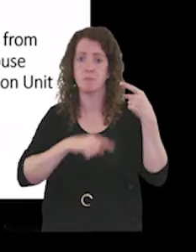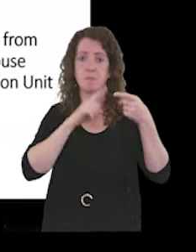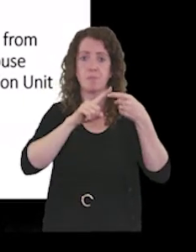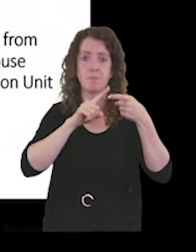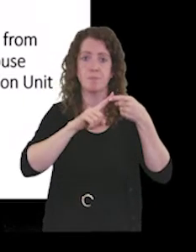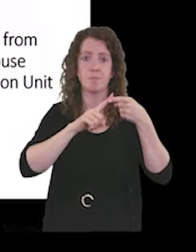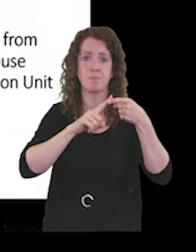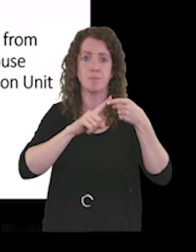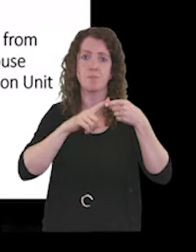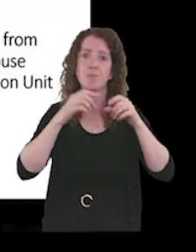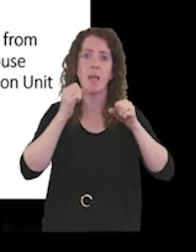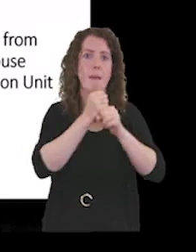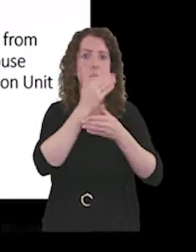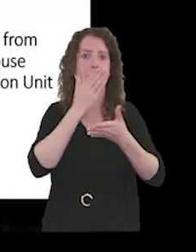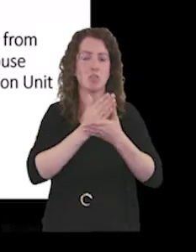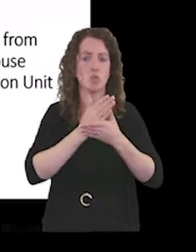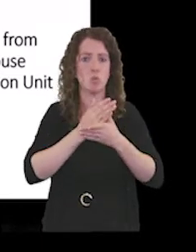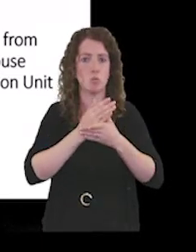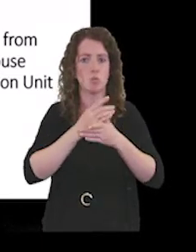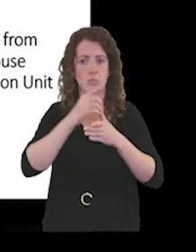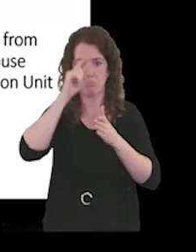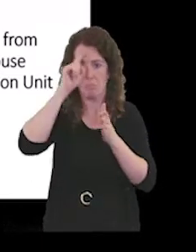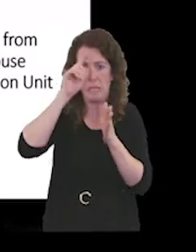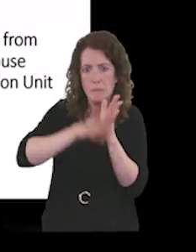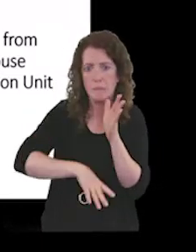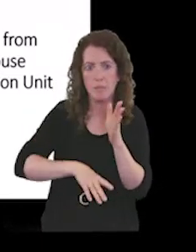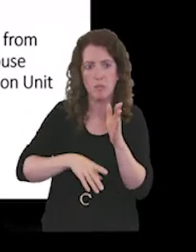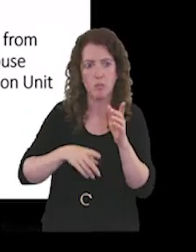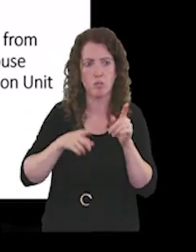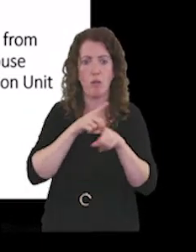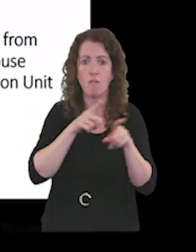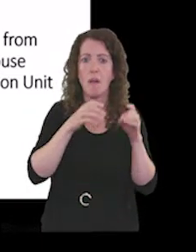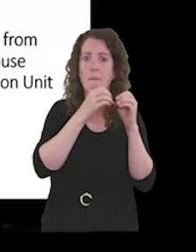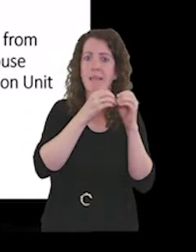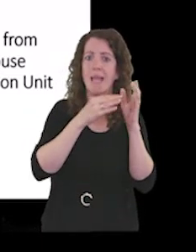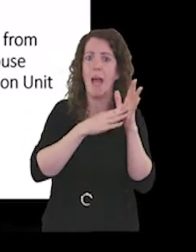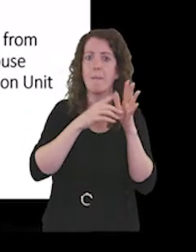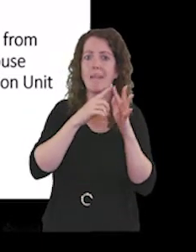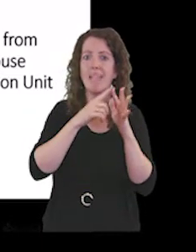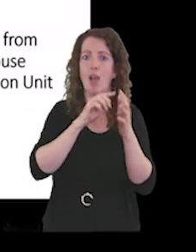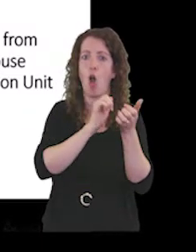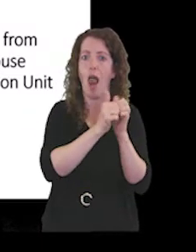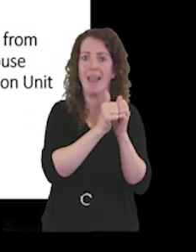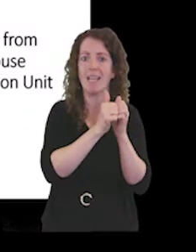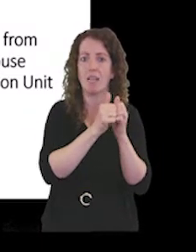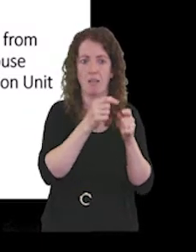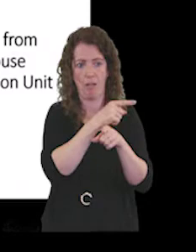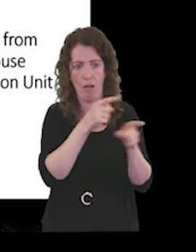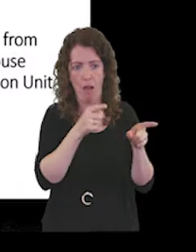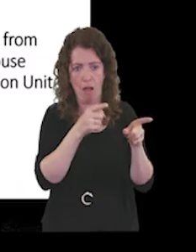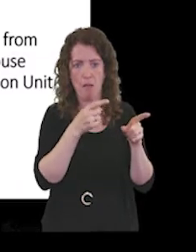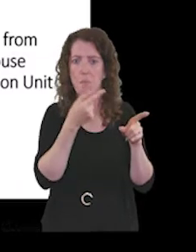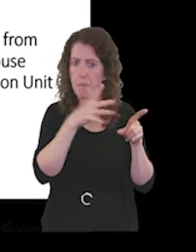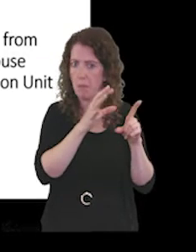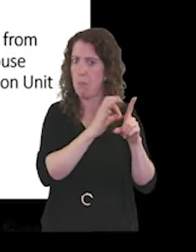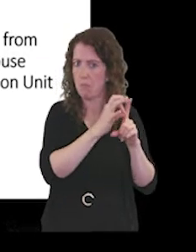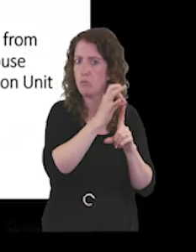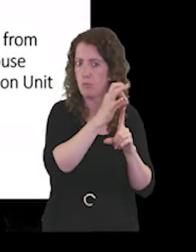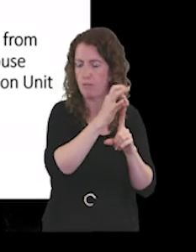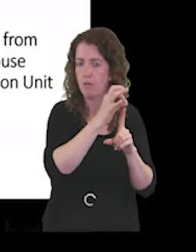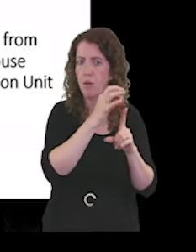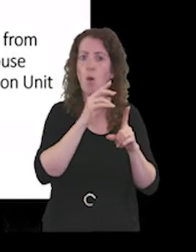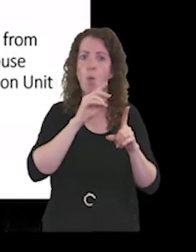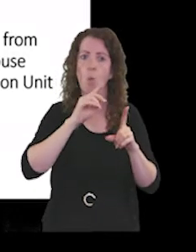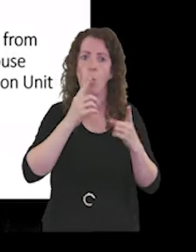making sure that the experience of our BME colleagues is improved and we